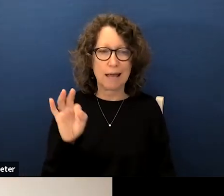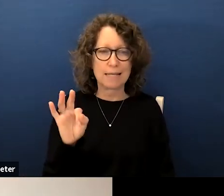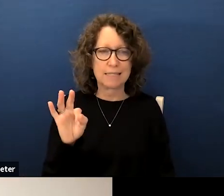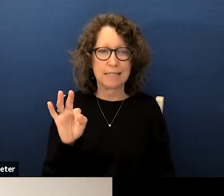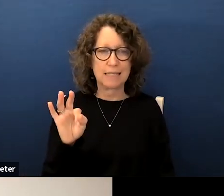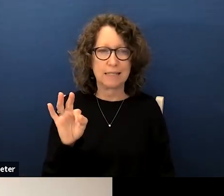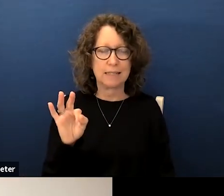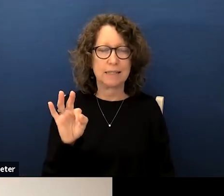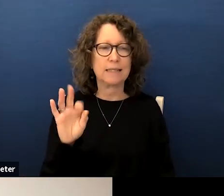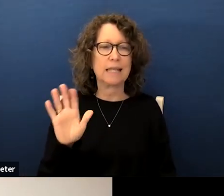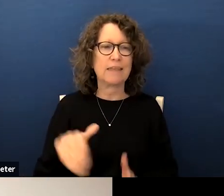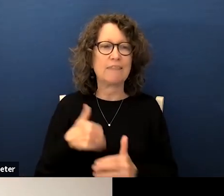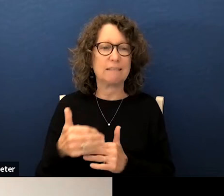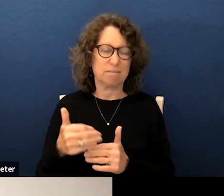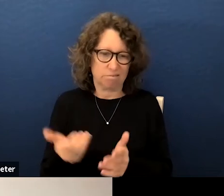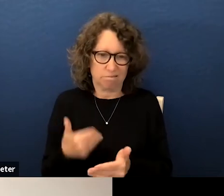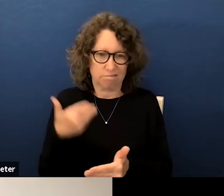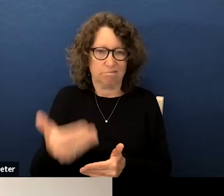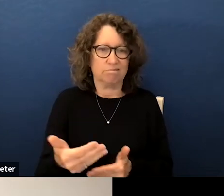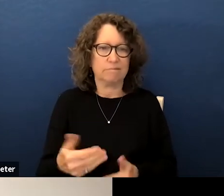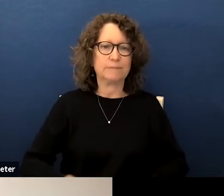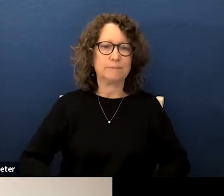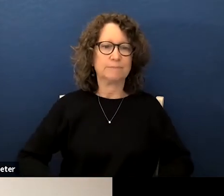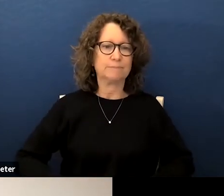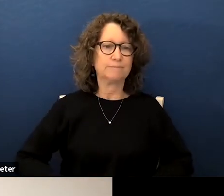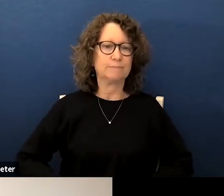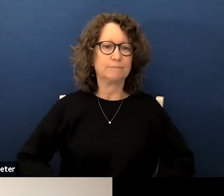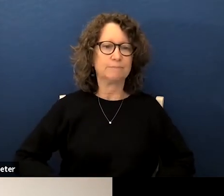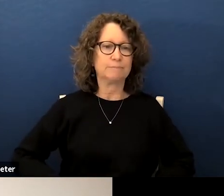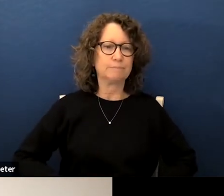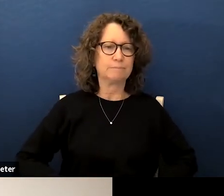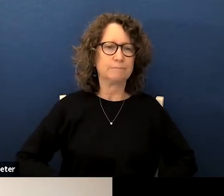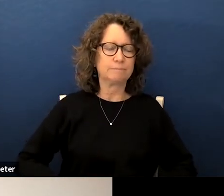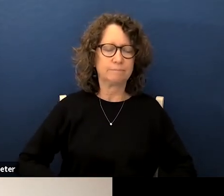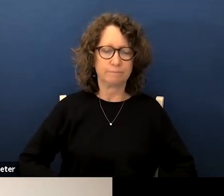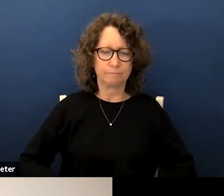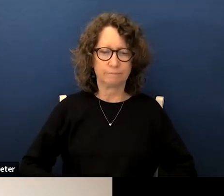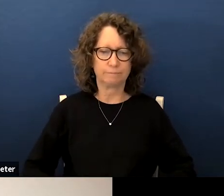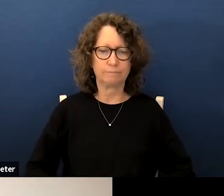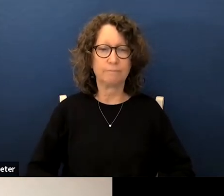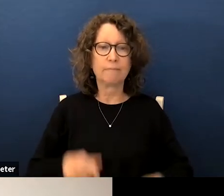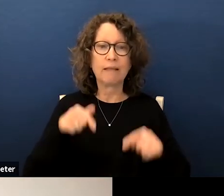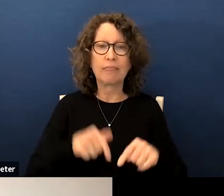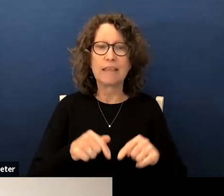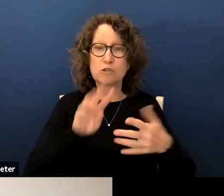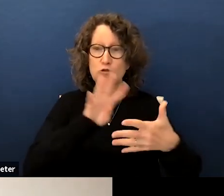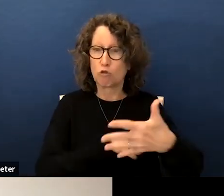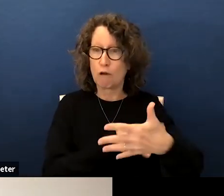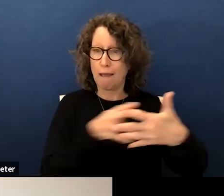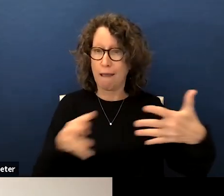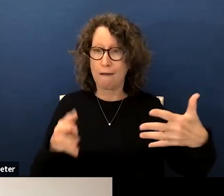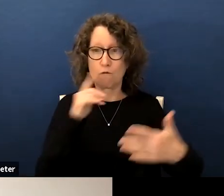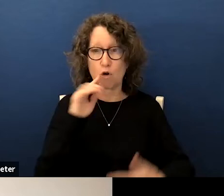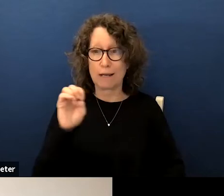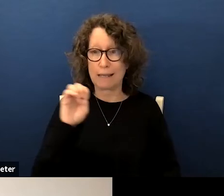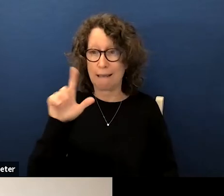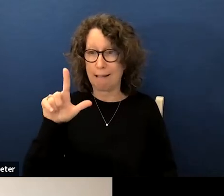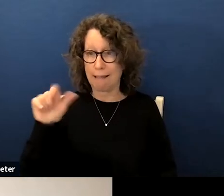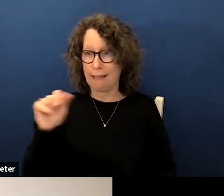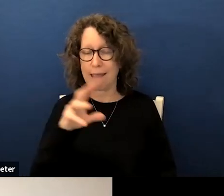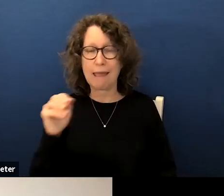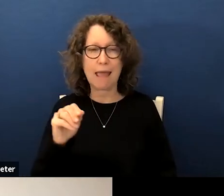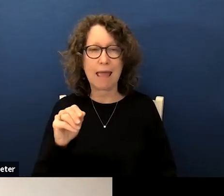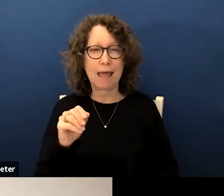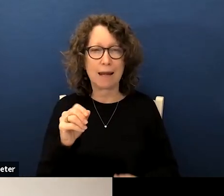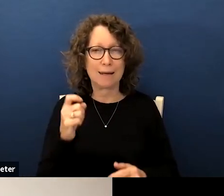this graph for ela and the one